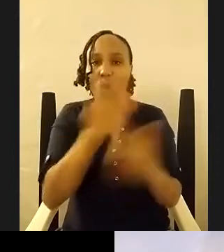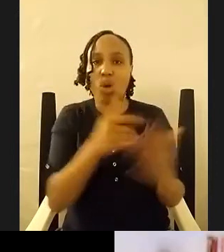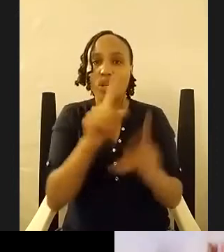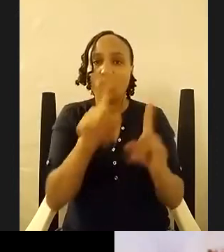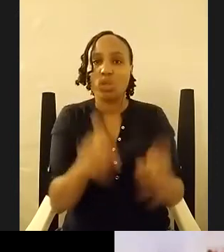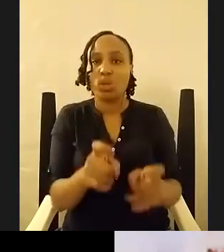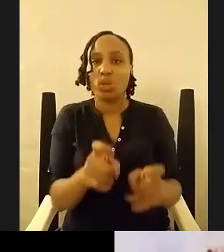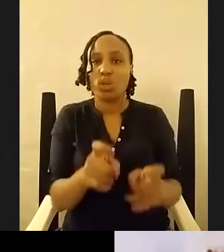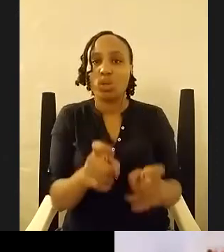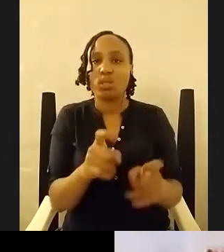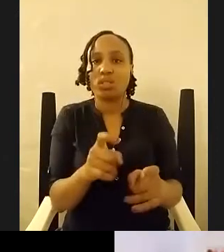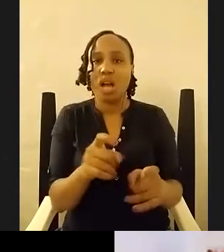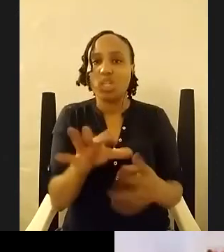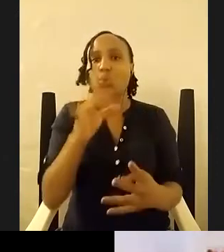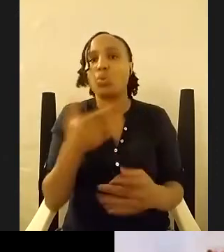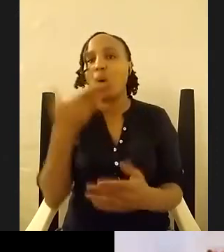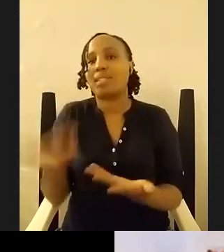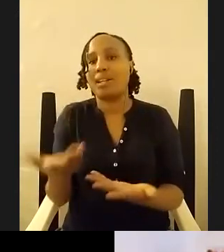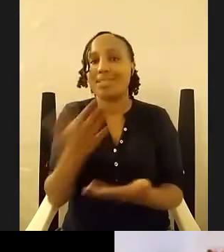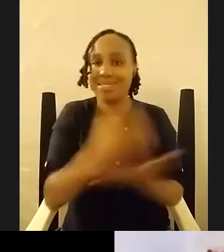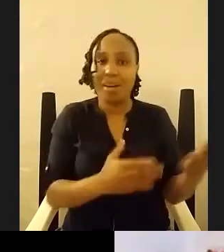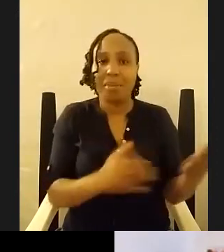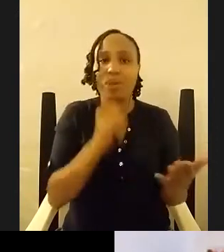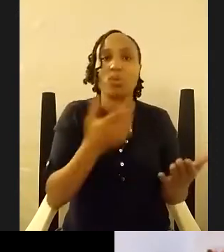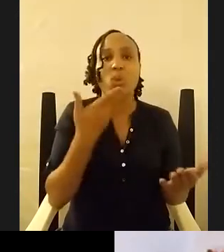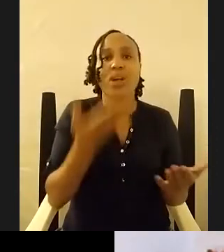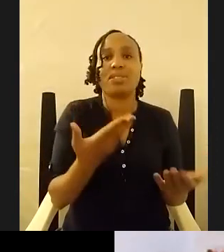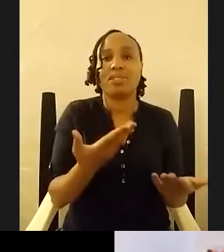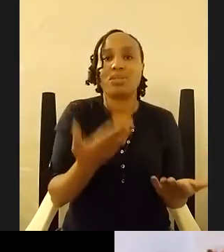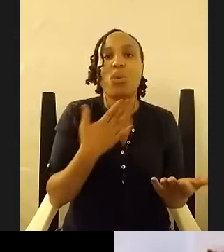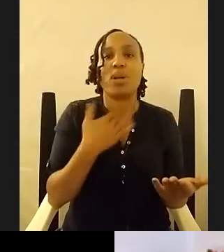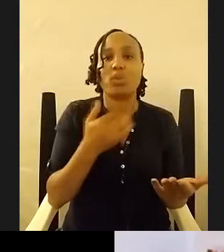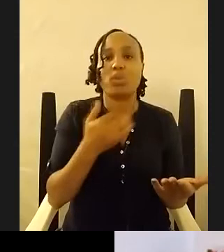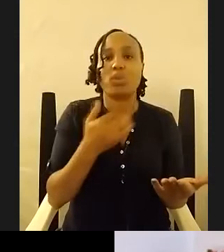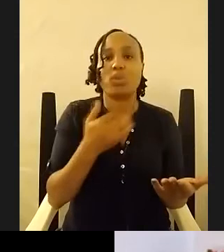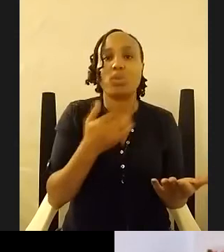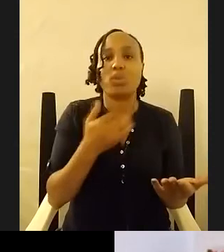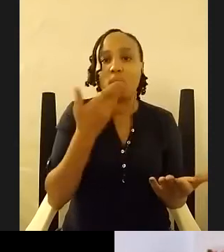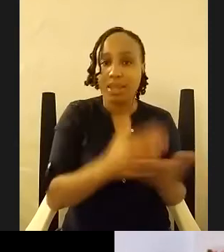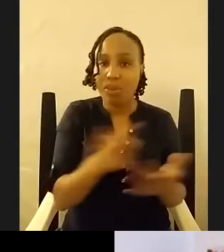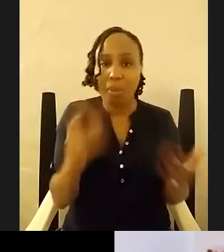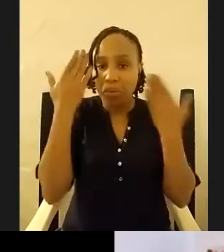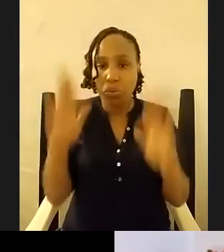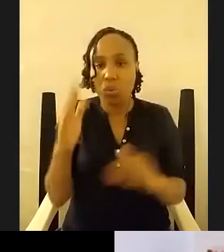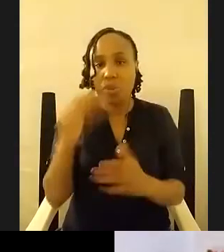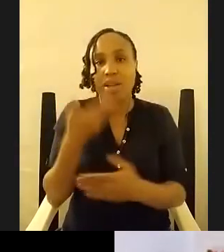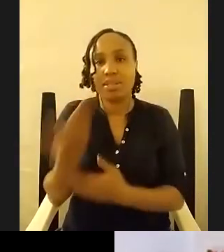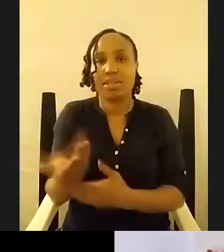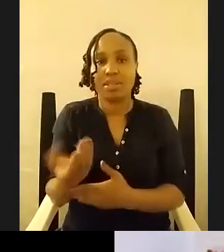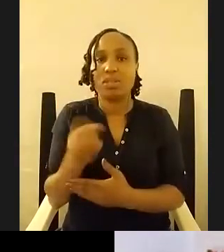them i just don't want to answer them you know yeah some of them i don't know the answers so it's always very